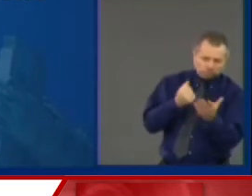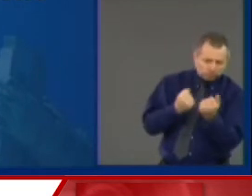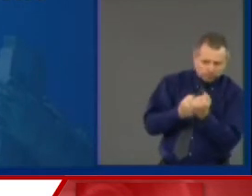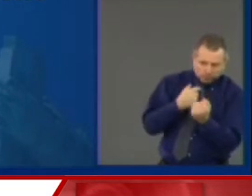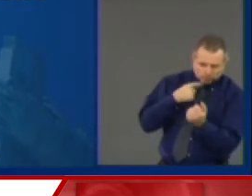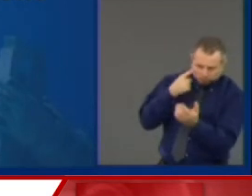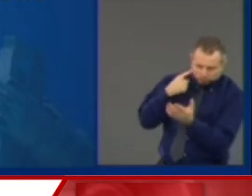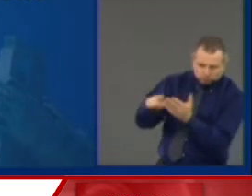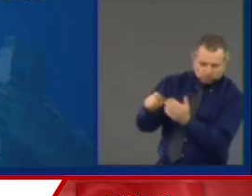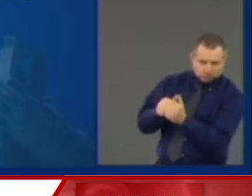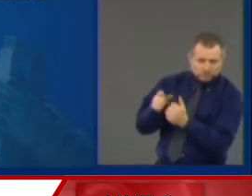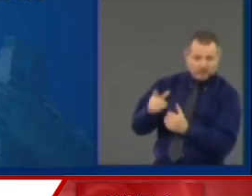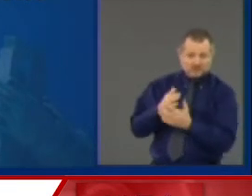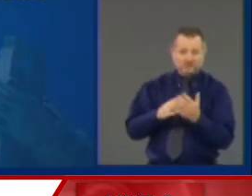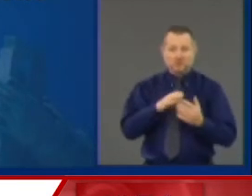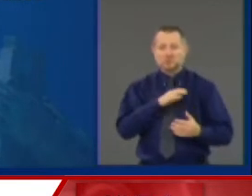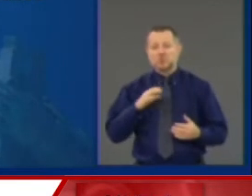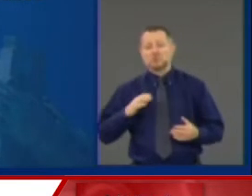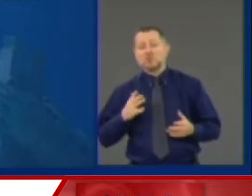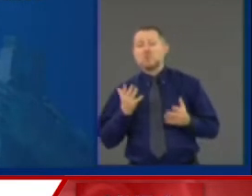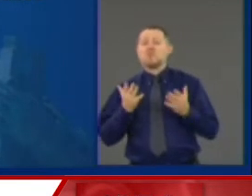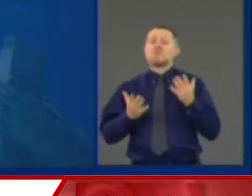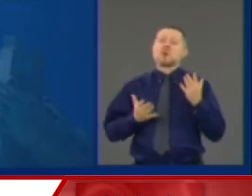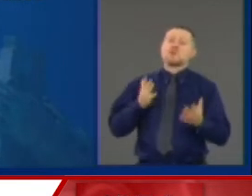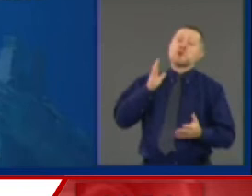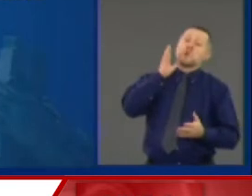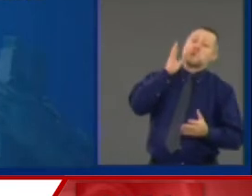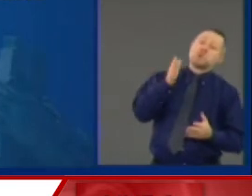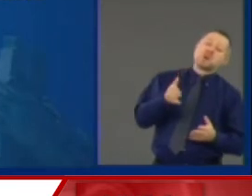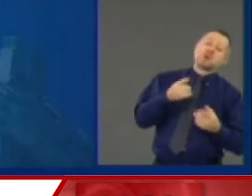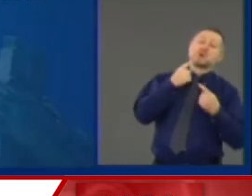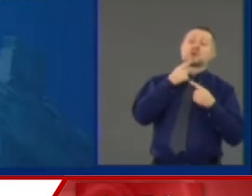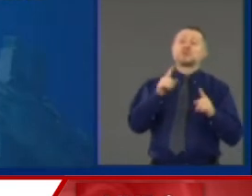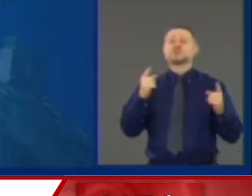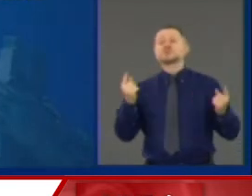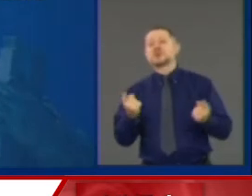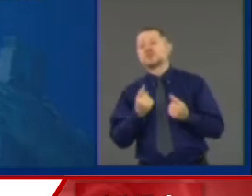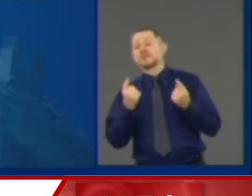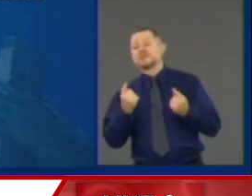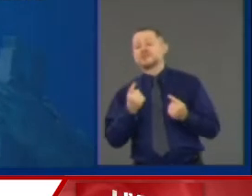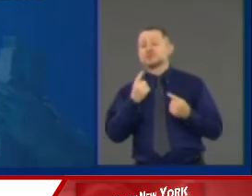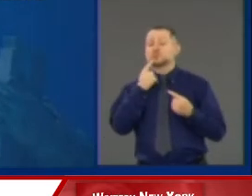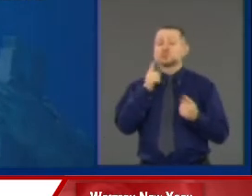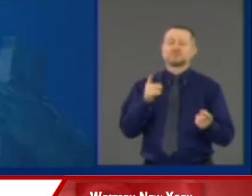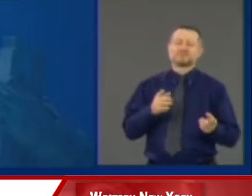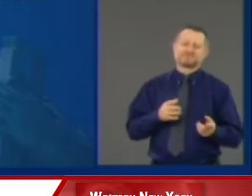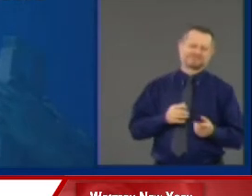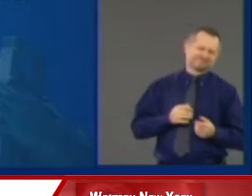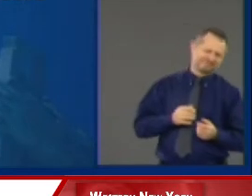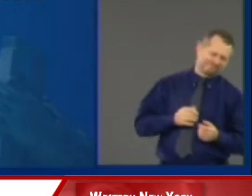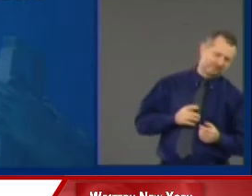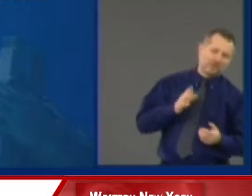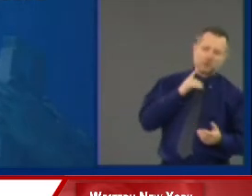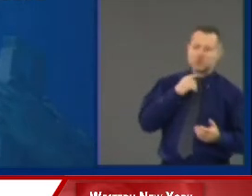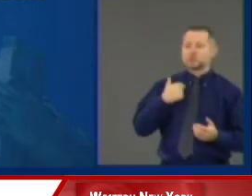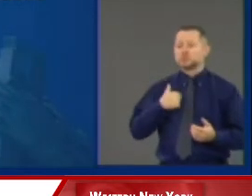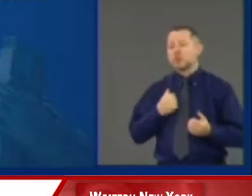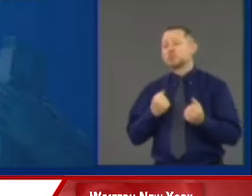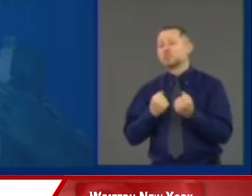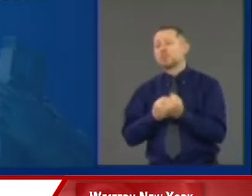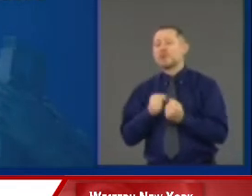talking, saying, maybe they'll do a resolution. Yeah, resolutions are nice. Resolutions say, in theory, I support this.